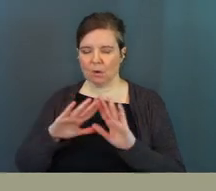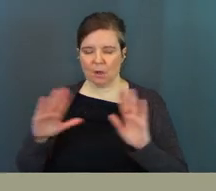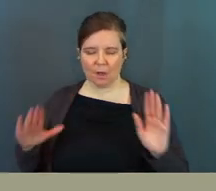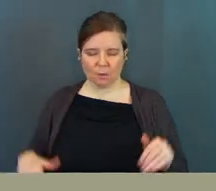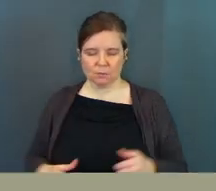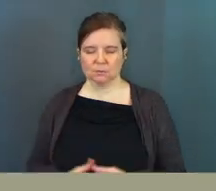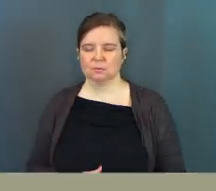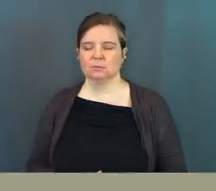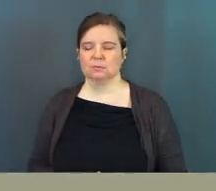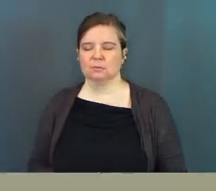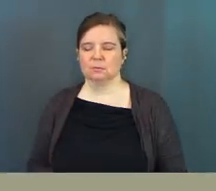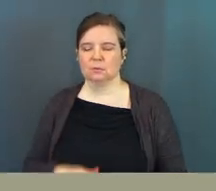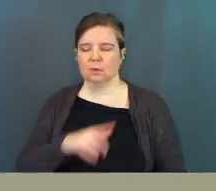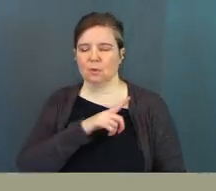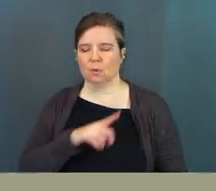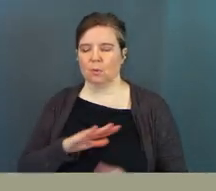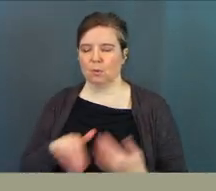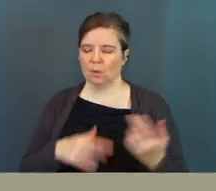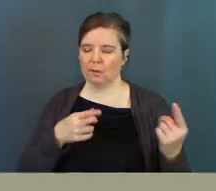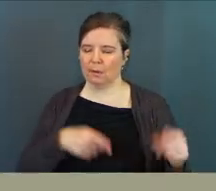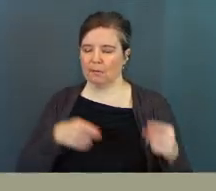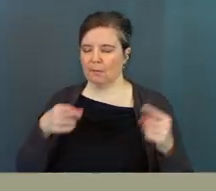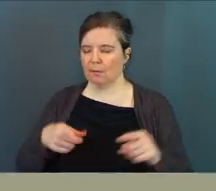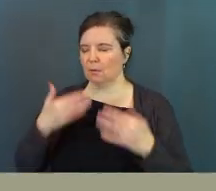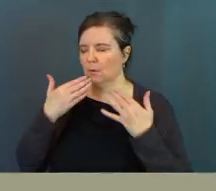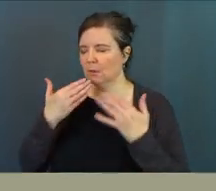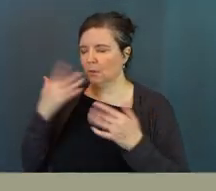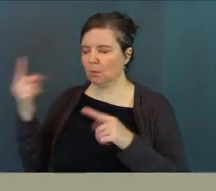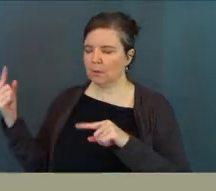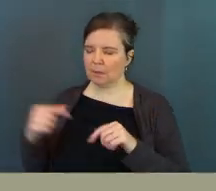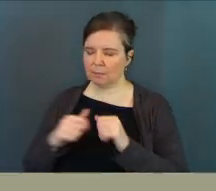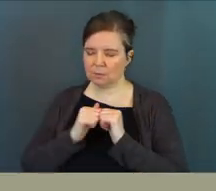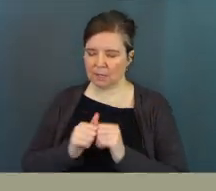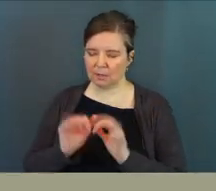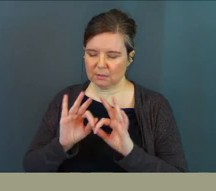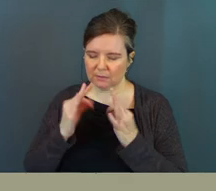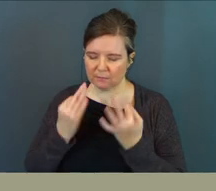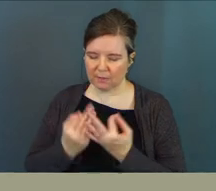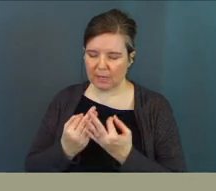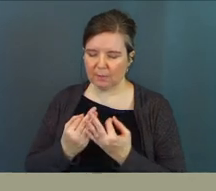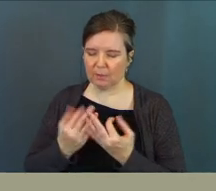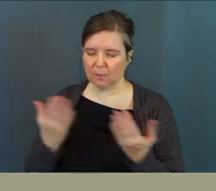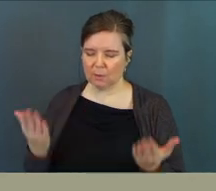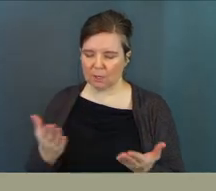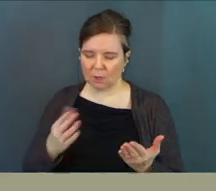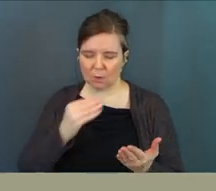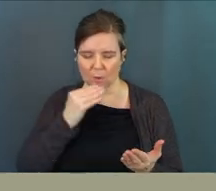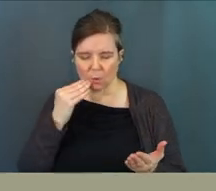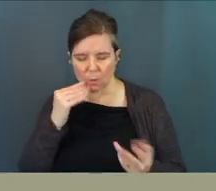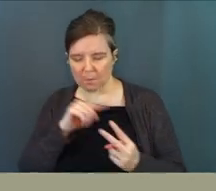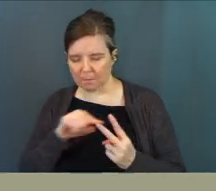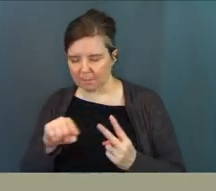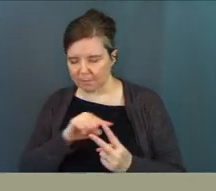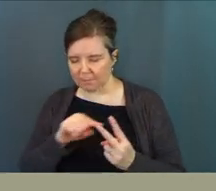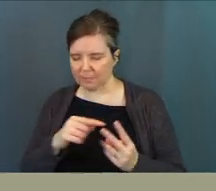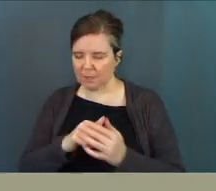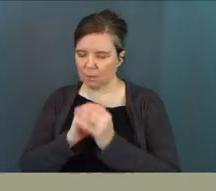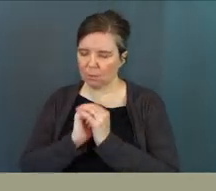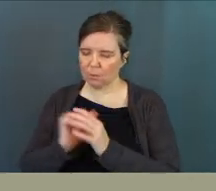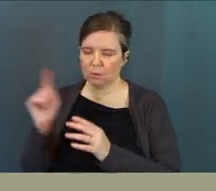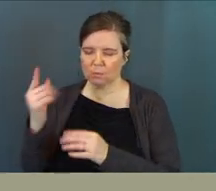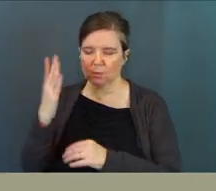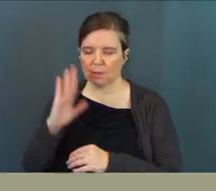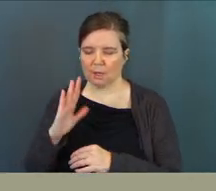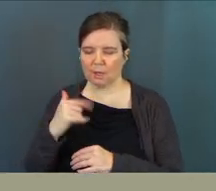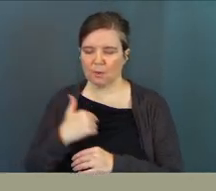your house. Lord, even with all that's going on, we're thankful that we get to come together as a family, whether here, God, or at home, and we get to worship